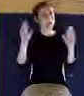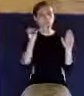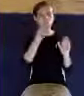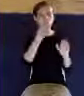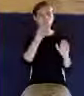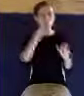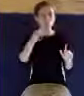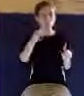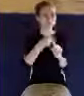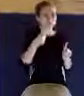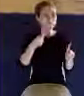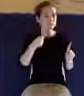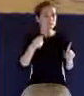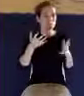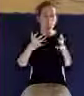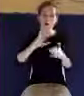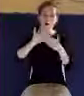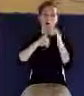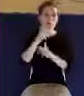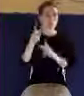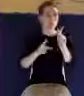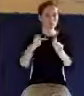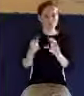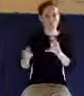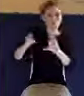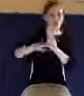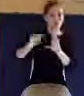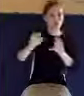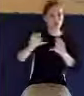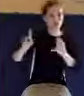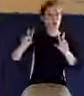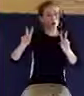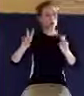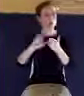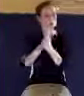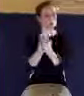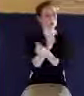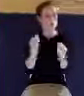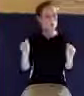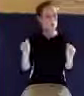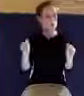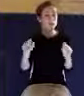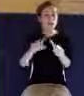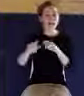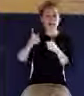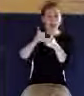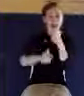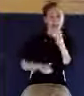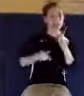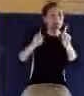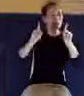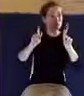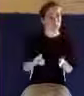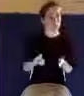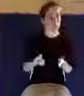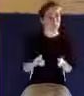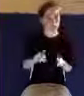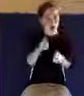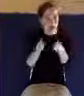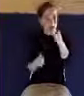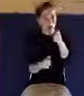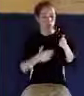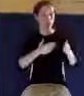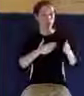But I also want to say that every person under my ministry, that under my